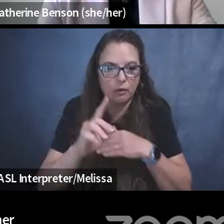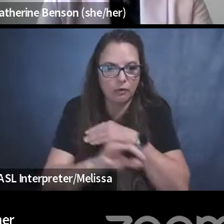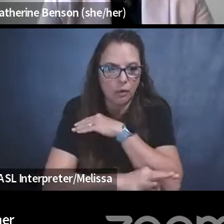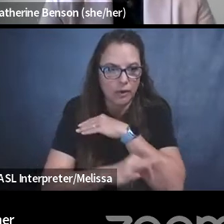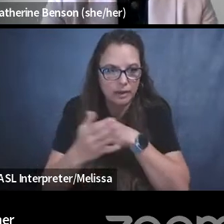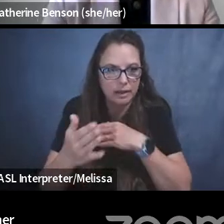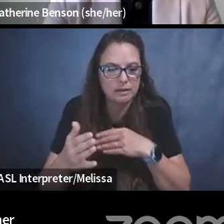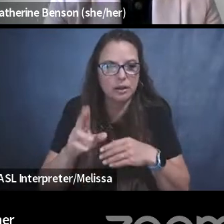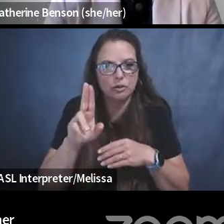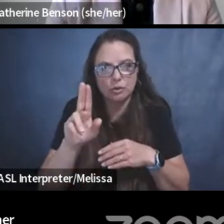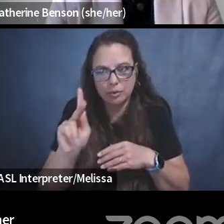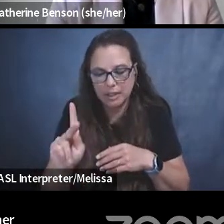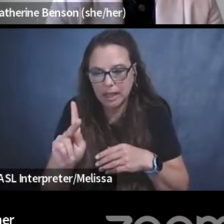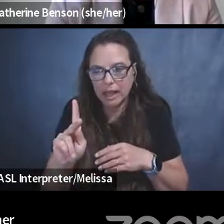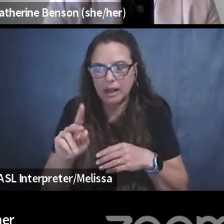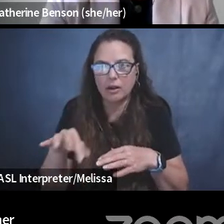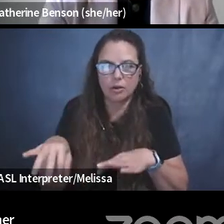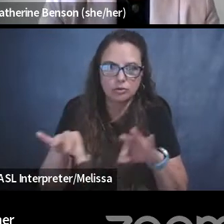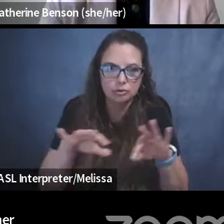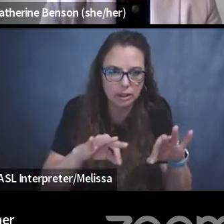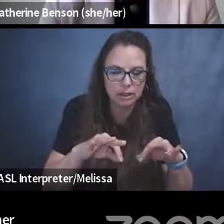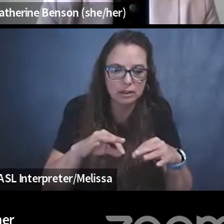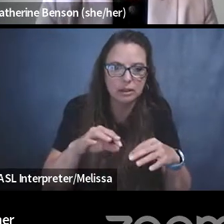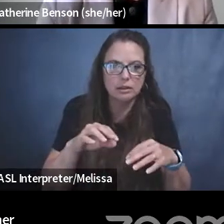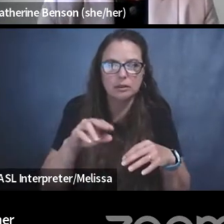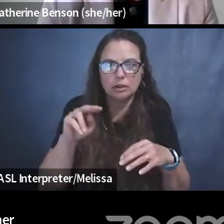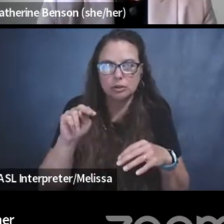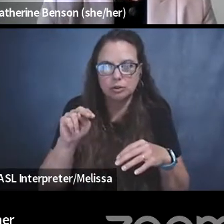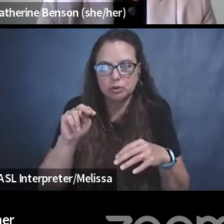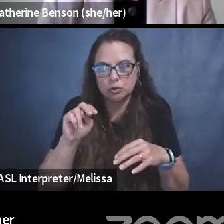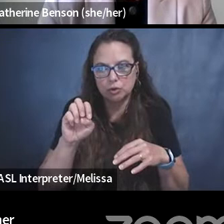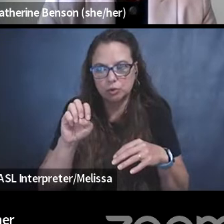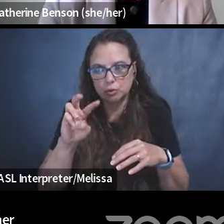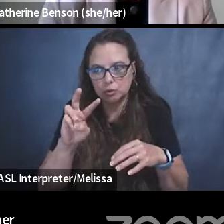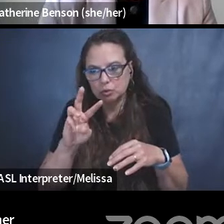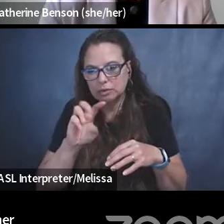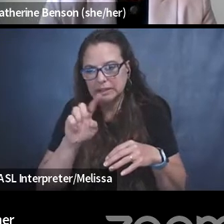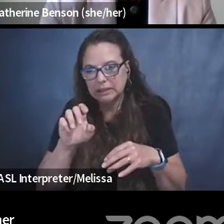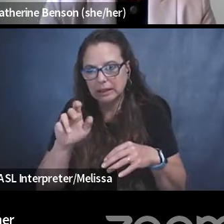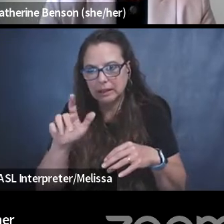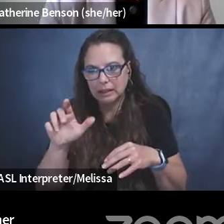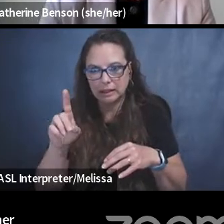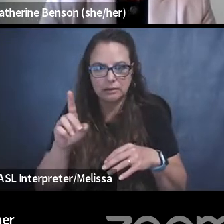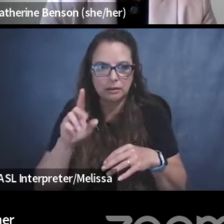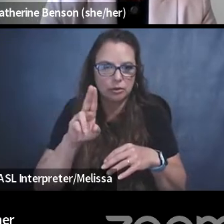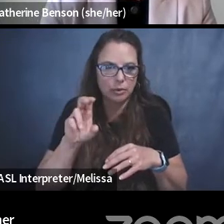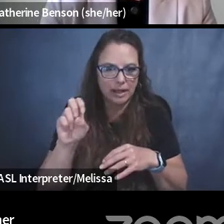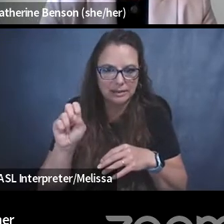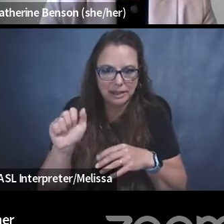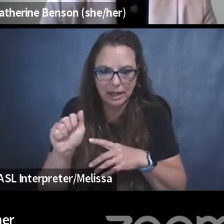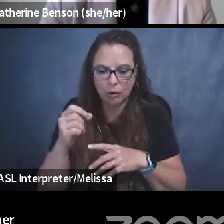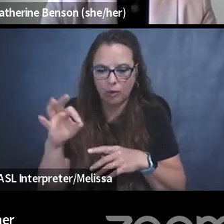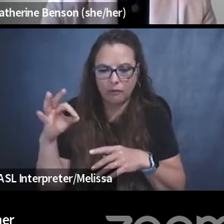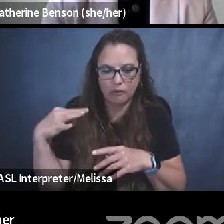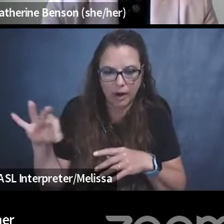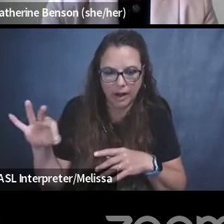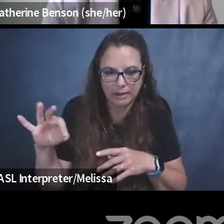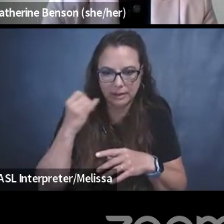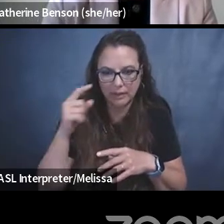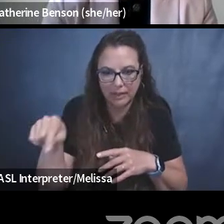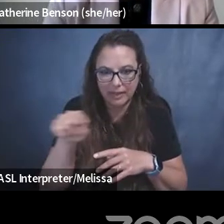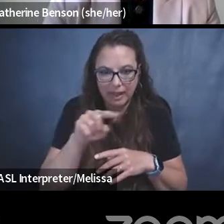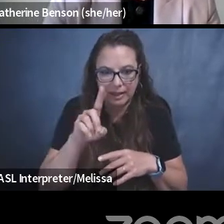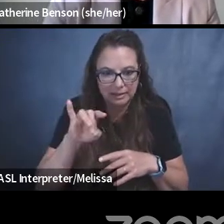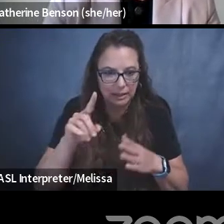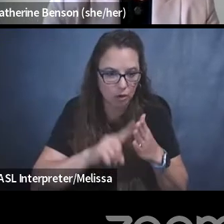Australia, New Zealand, or the United States, um, or France. Um, if they've done an audit, then we could probably find out as